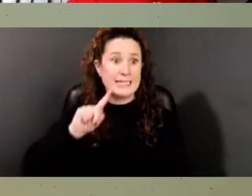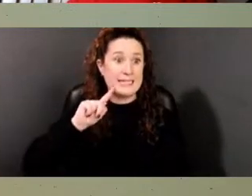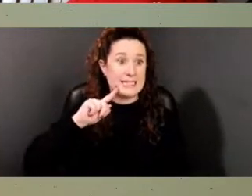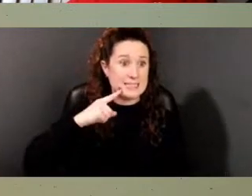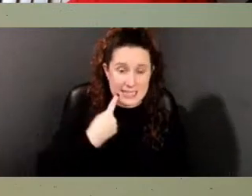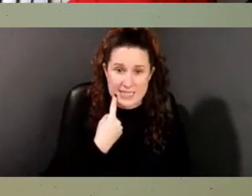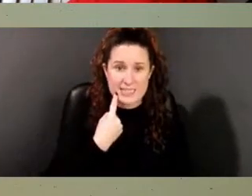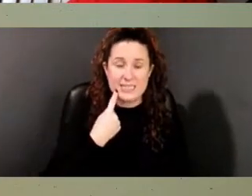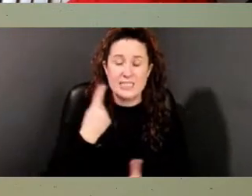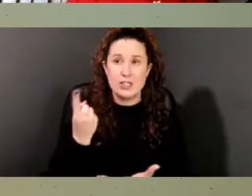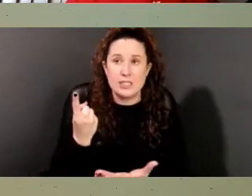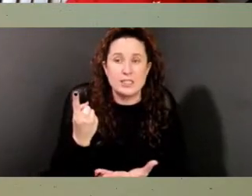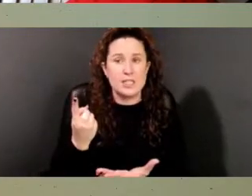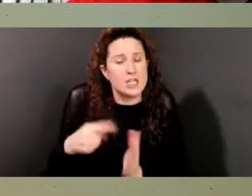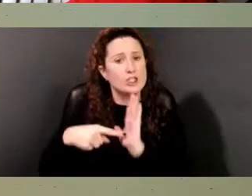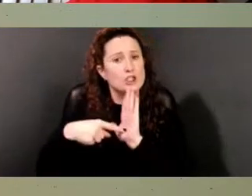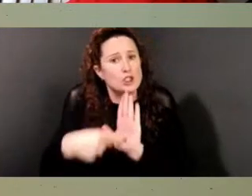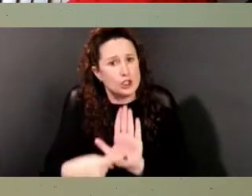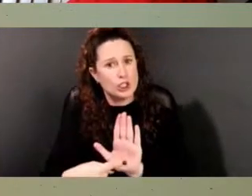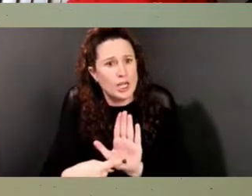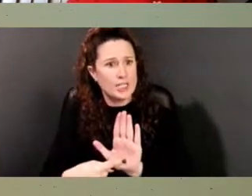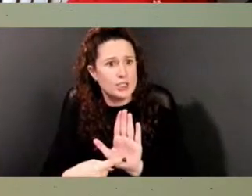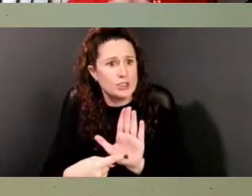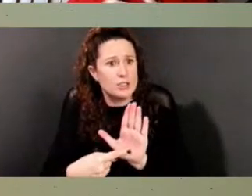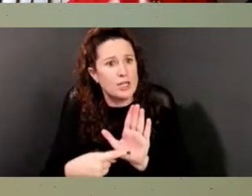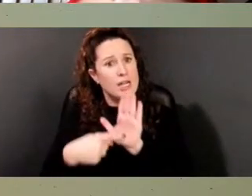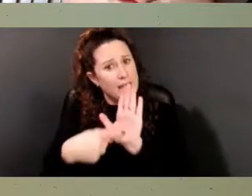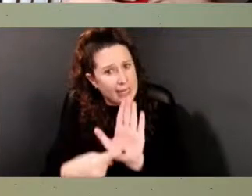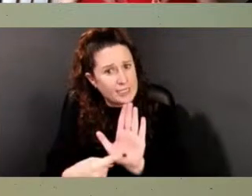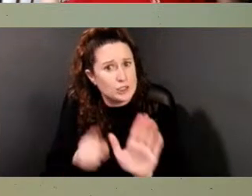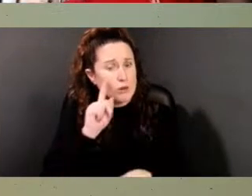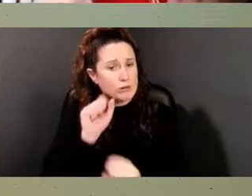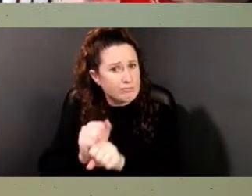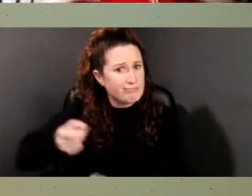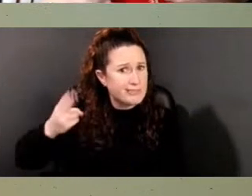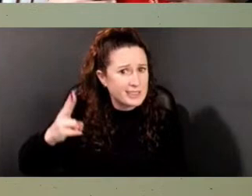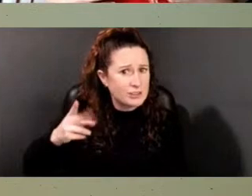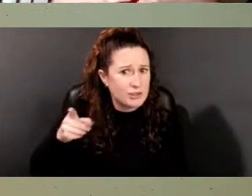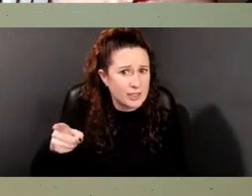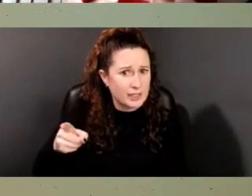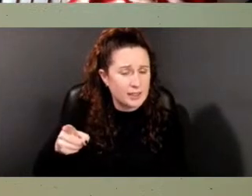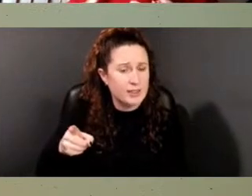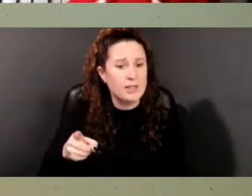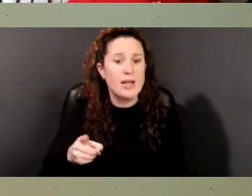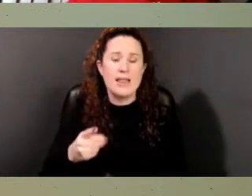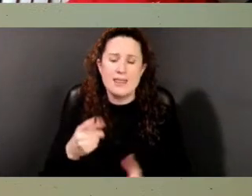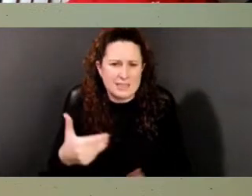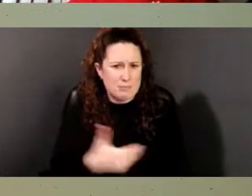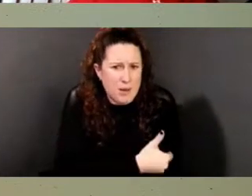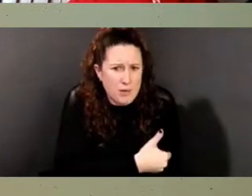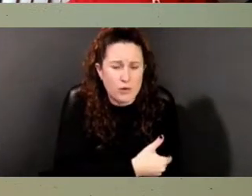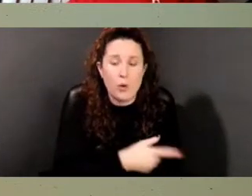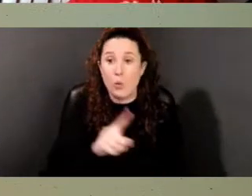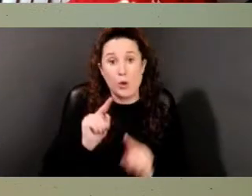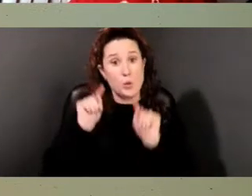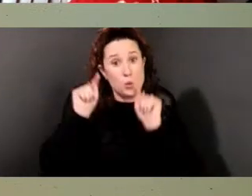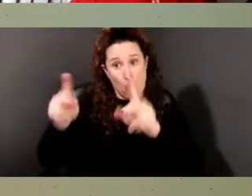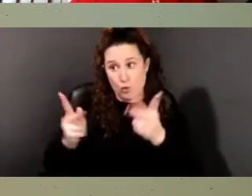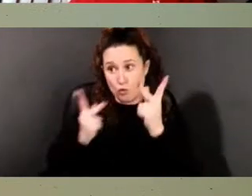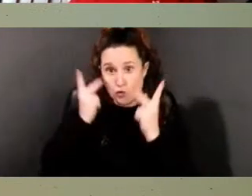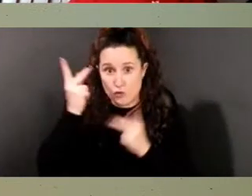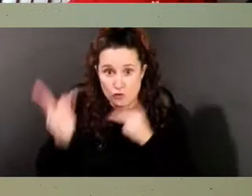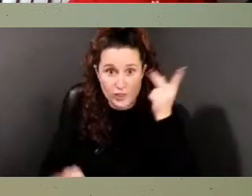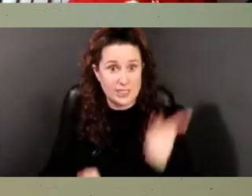mirrors the unseen. And that's really powerful. We can say when you go and you look at John Dickinson, it is such a